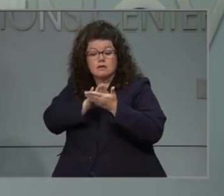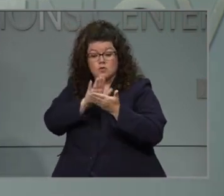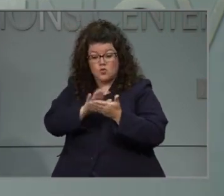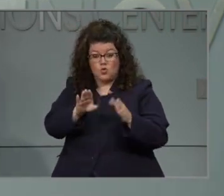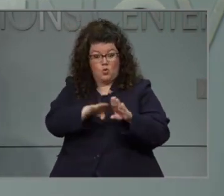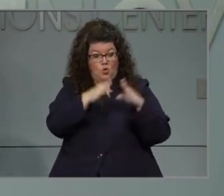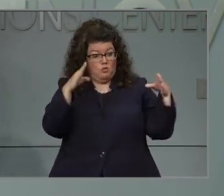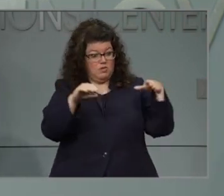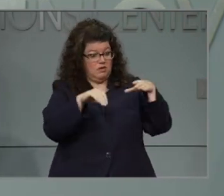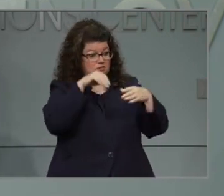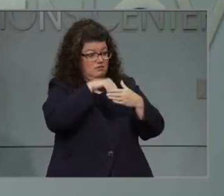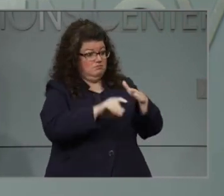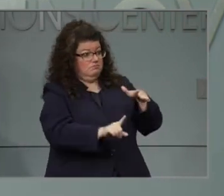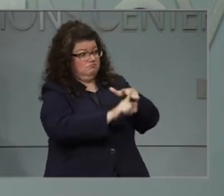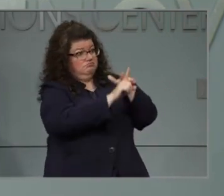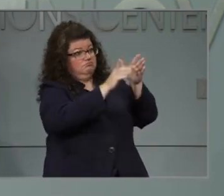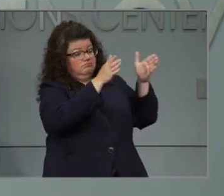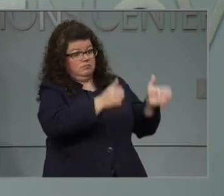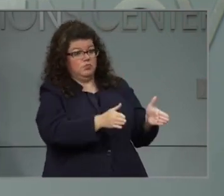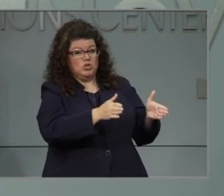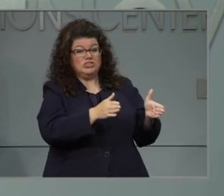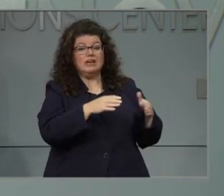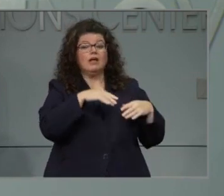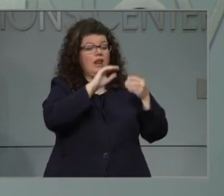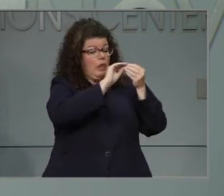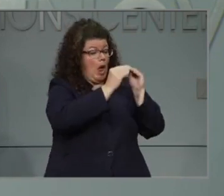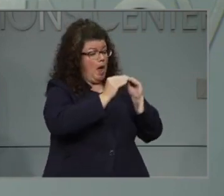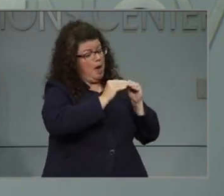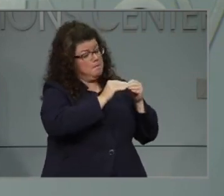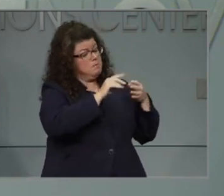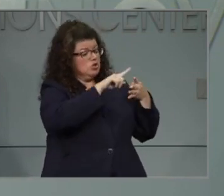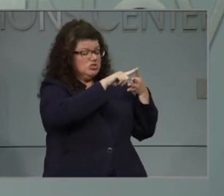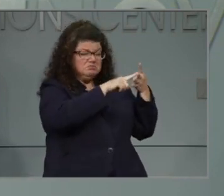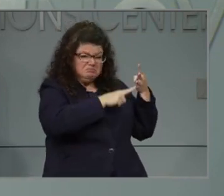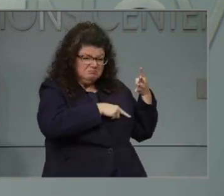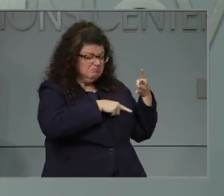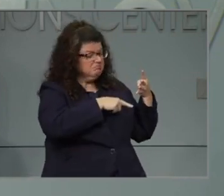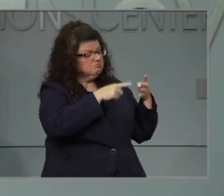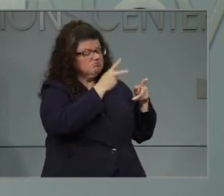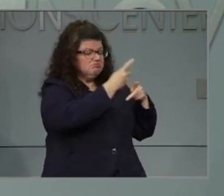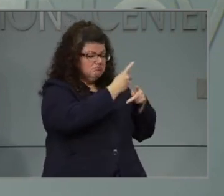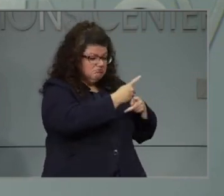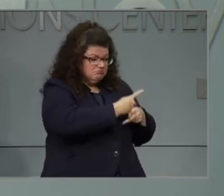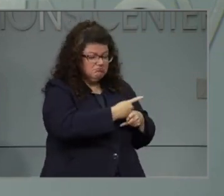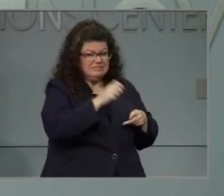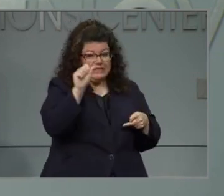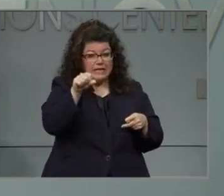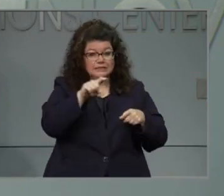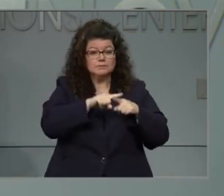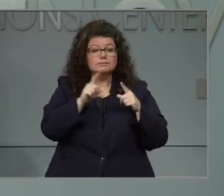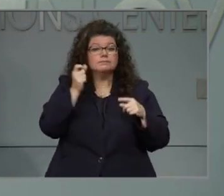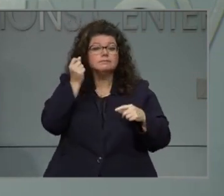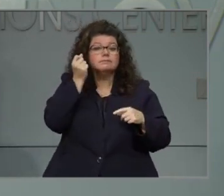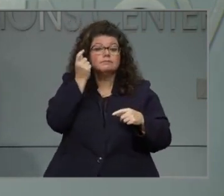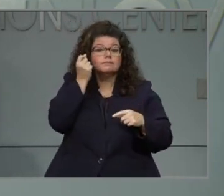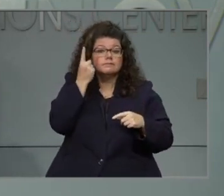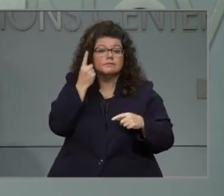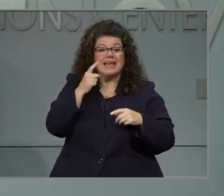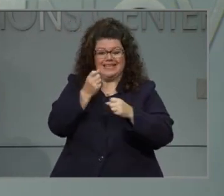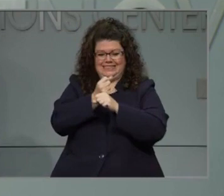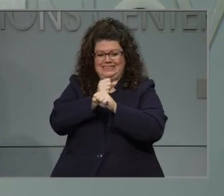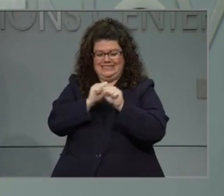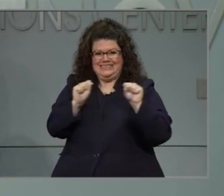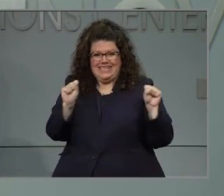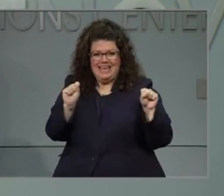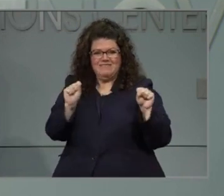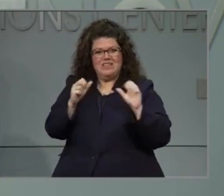is it's more than just the metrics. Understand that there are extensive safety protocols that are required whether you're in Plan A or